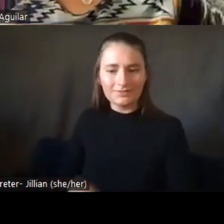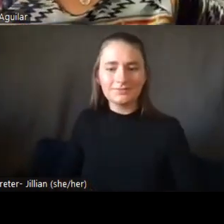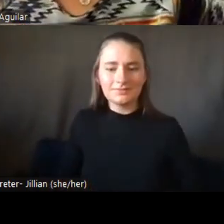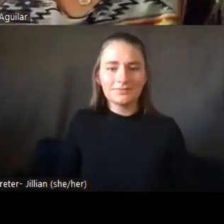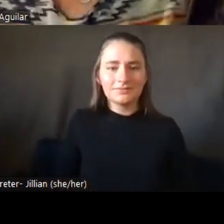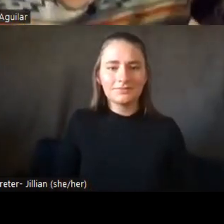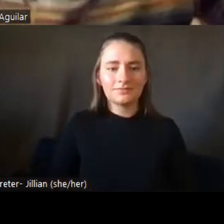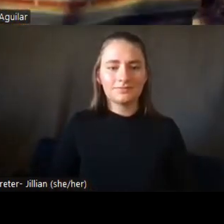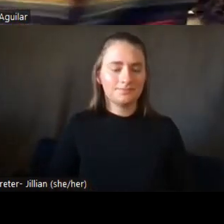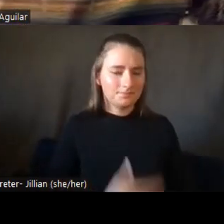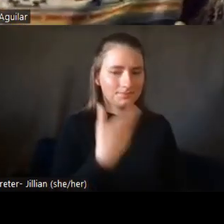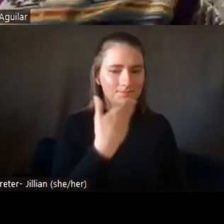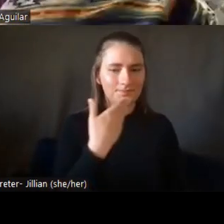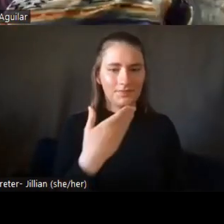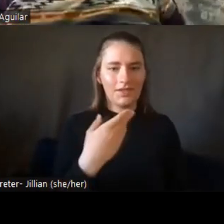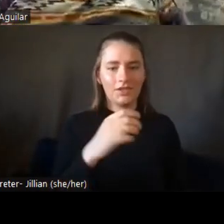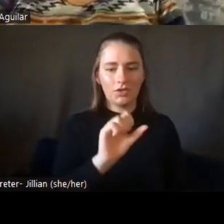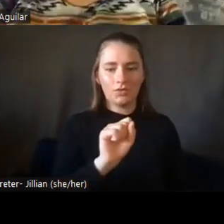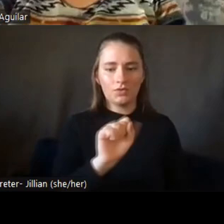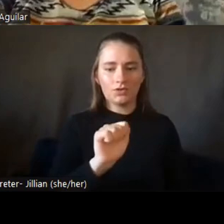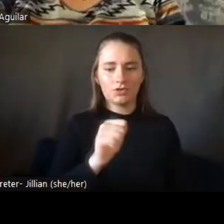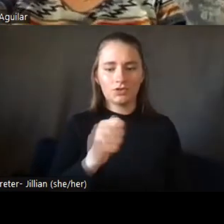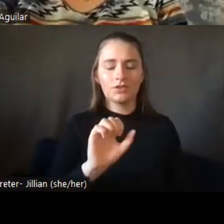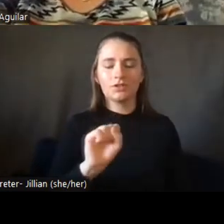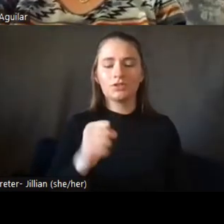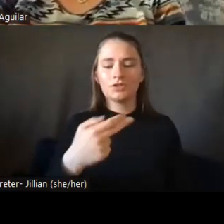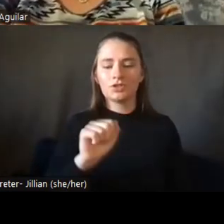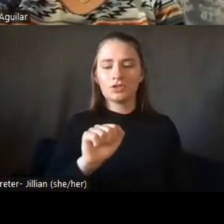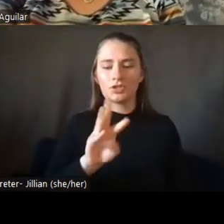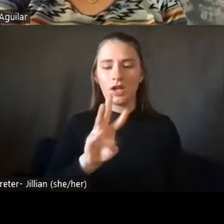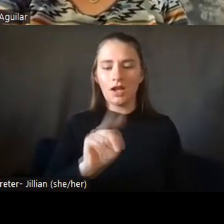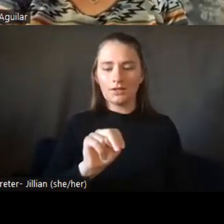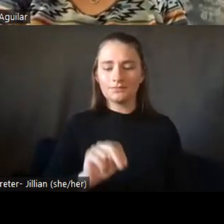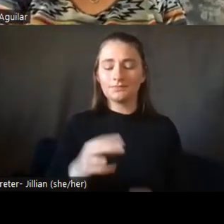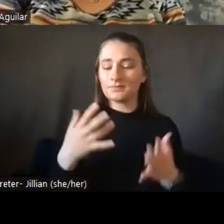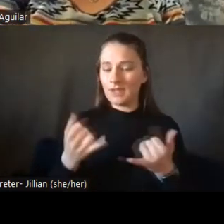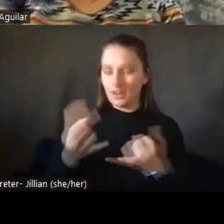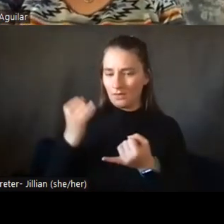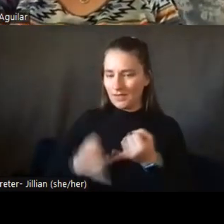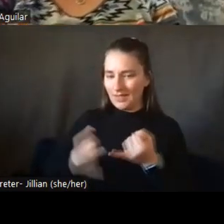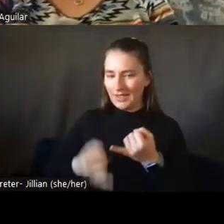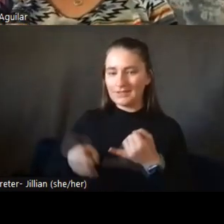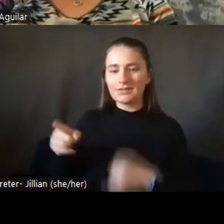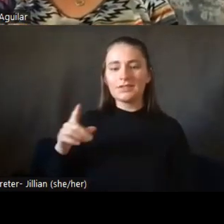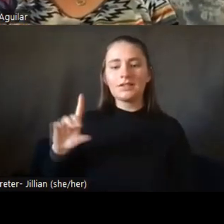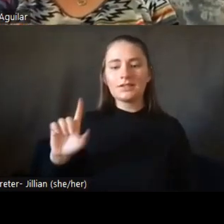Thank you, Sean. And now, last but not least, Dania.